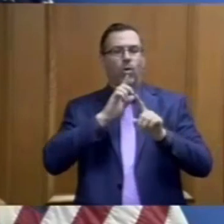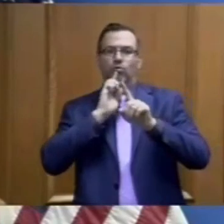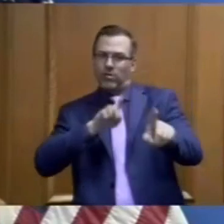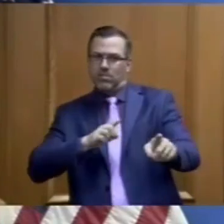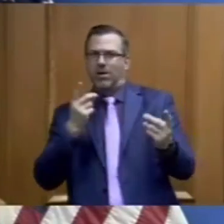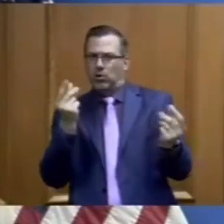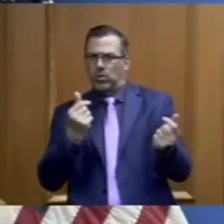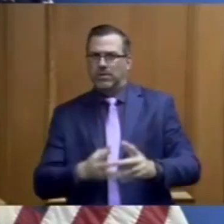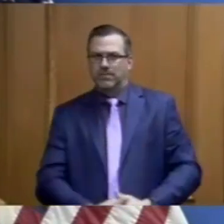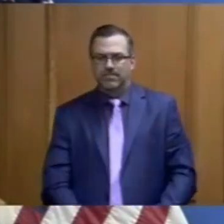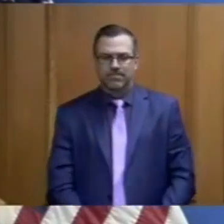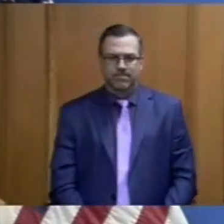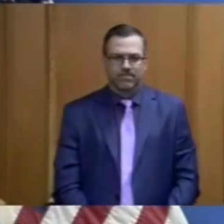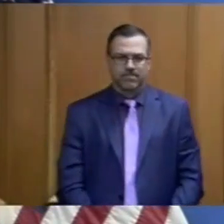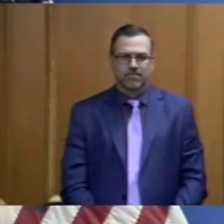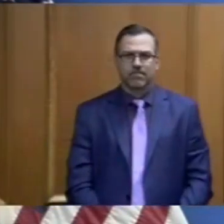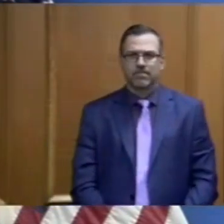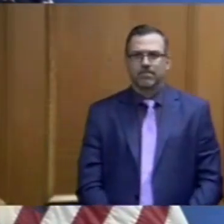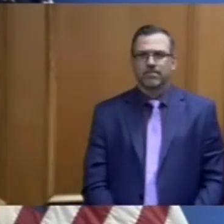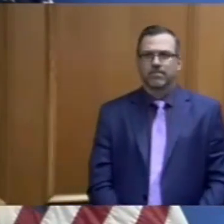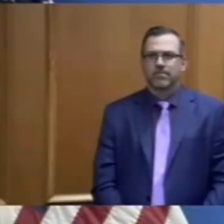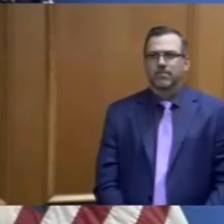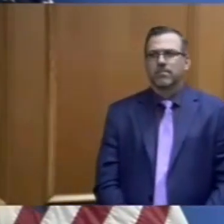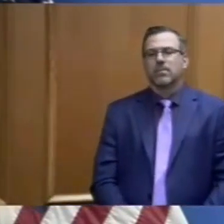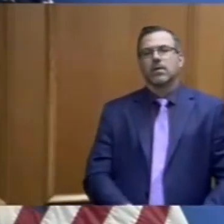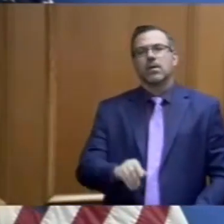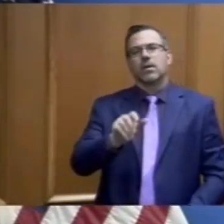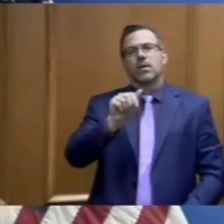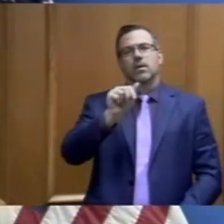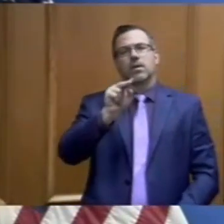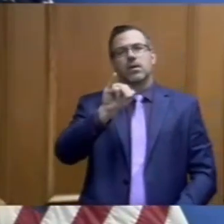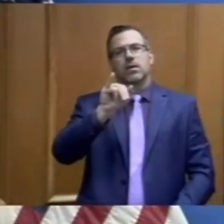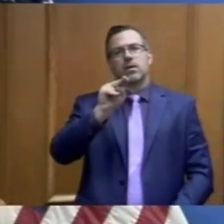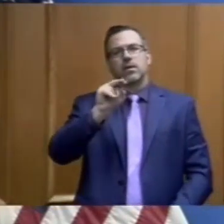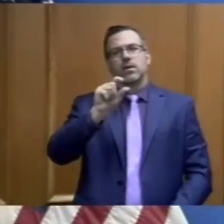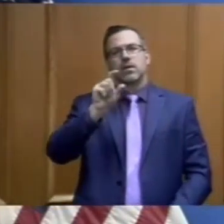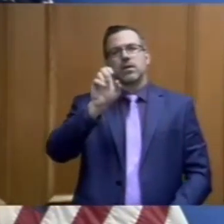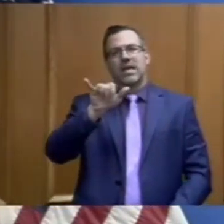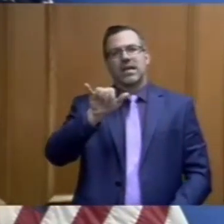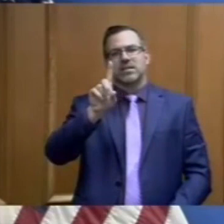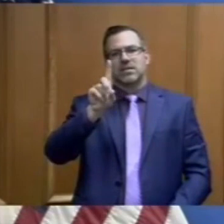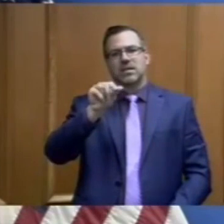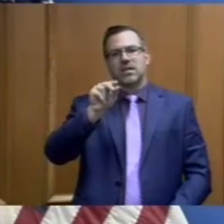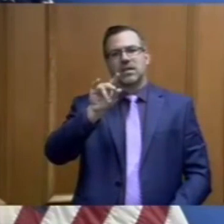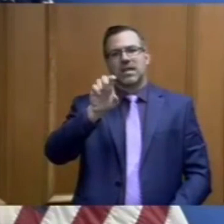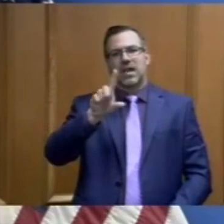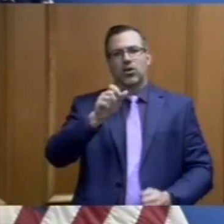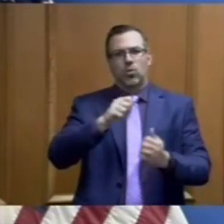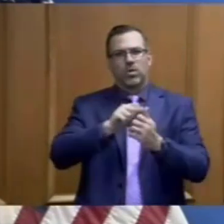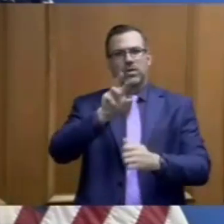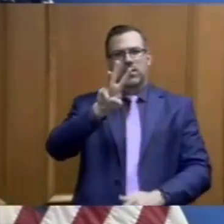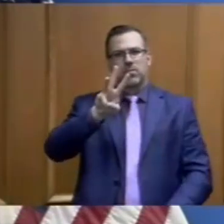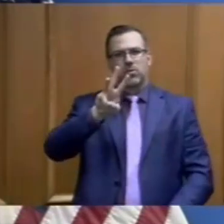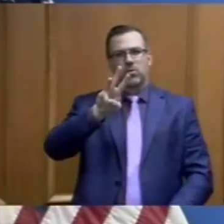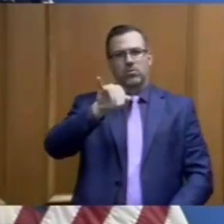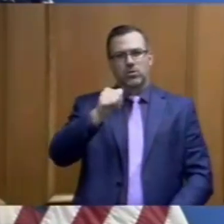Thank you Governor. Yes sir. Next we'll go to Ainsley Daniel with WGHL. Ainsley your line is open.